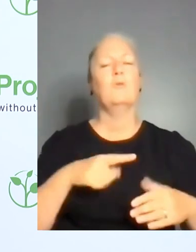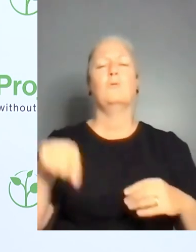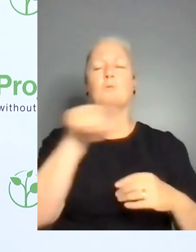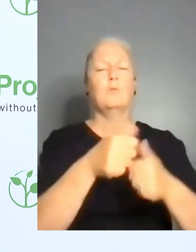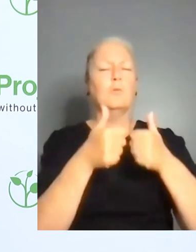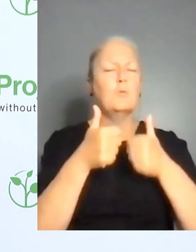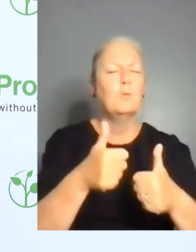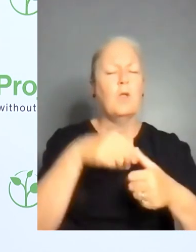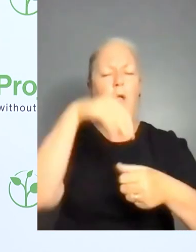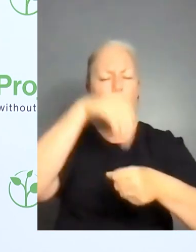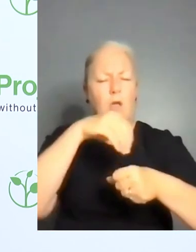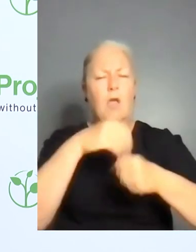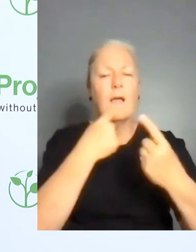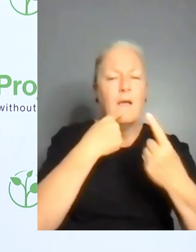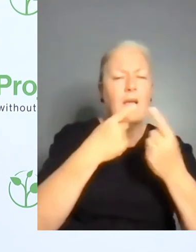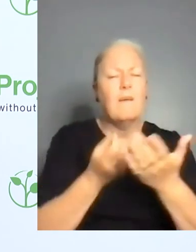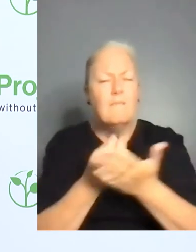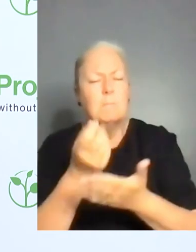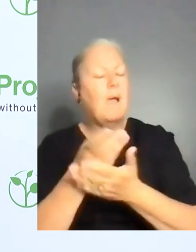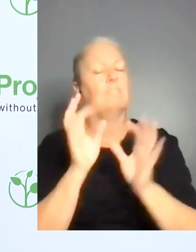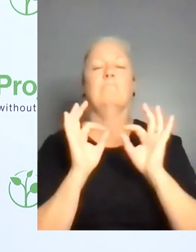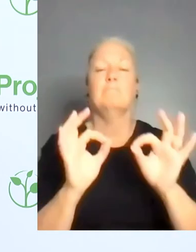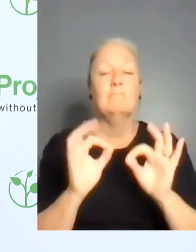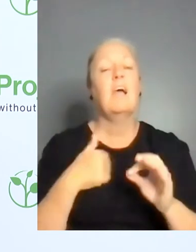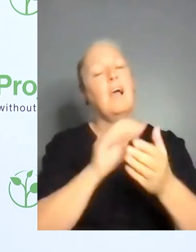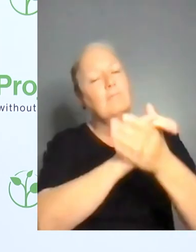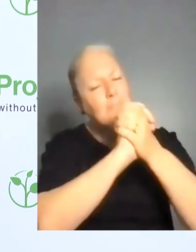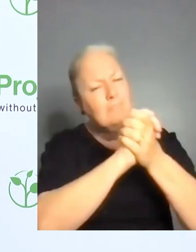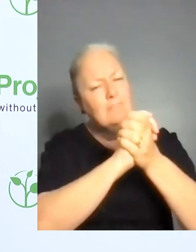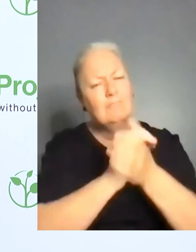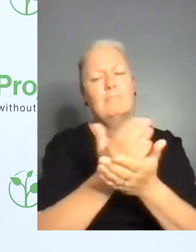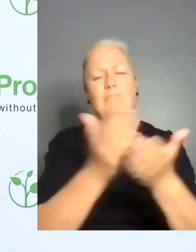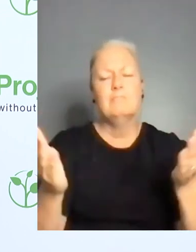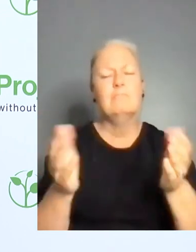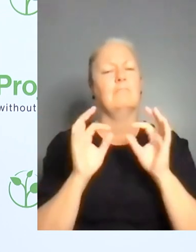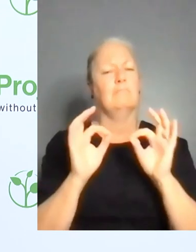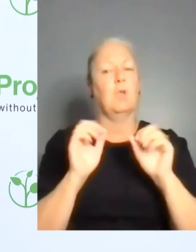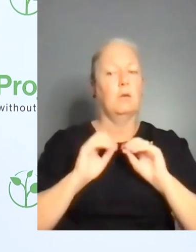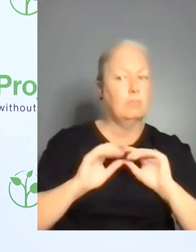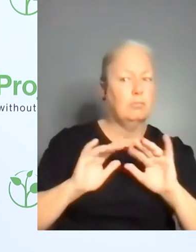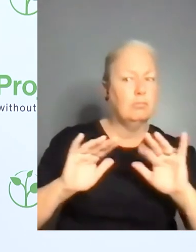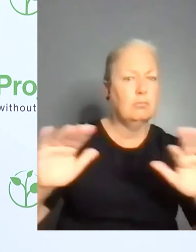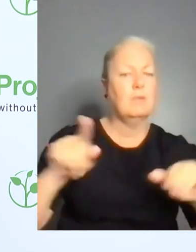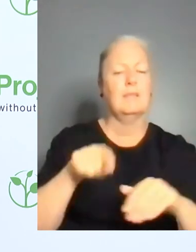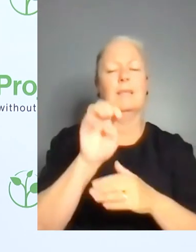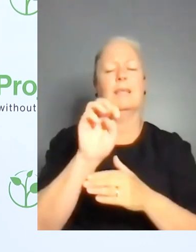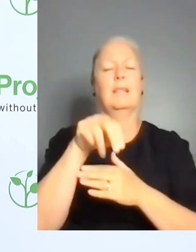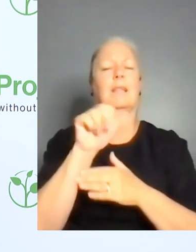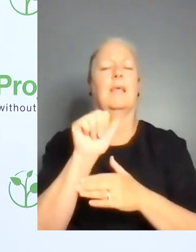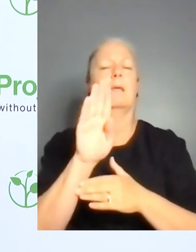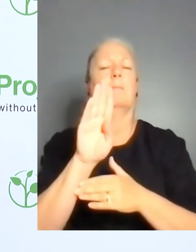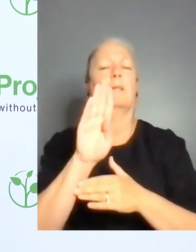Conference. We wish you all the luck in this year with your great rollout of enable me. And with that, I'm closing this session. Thank you.